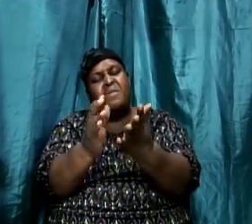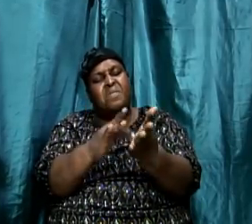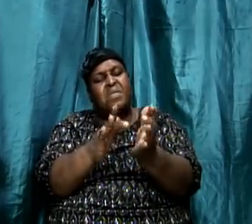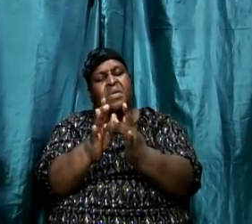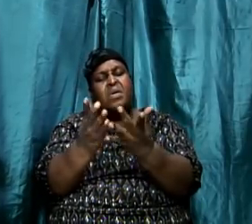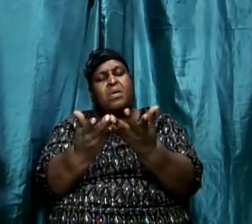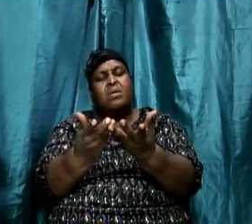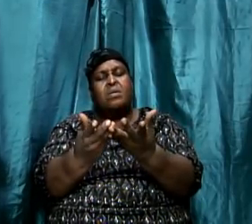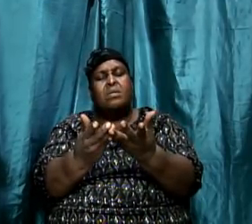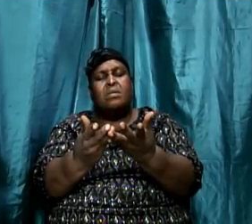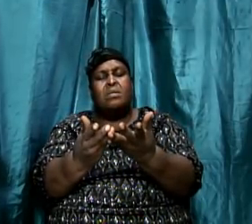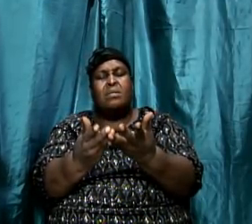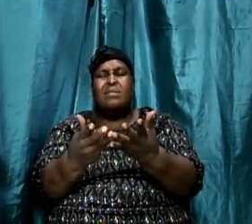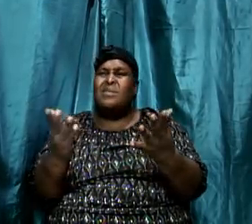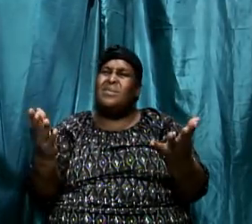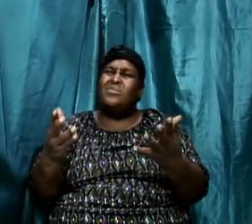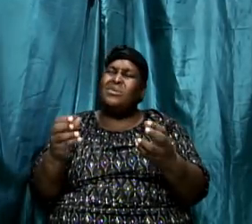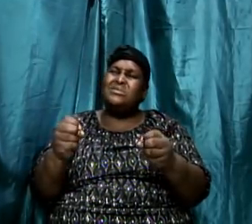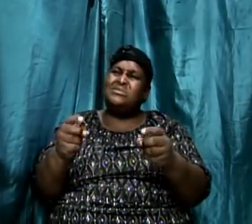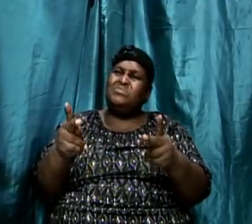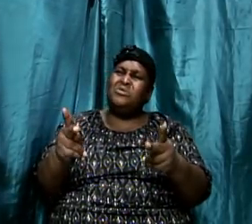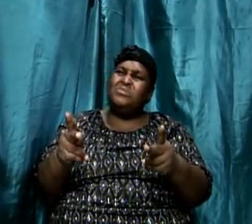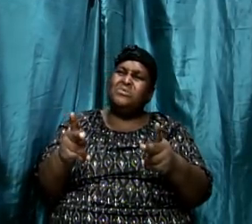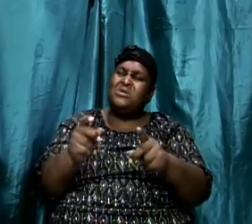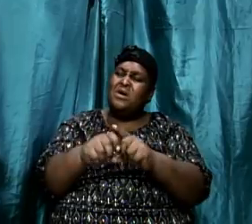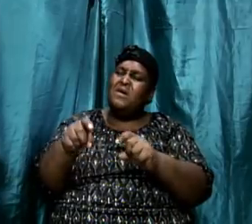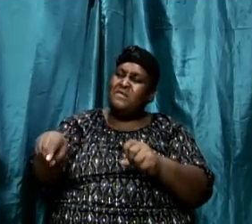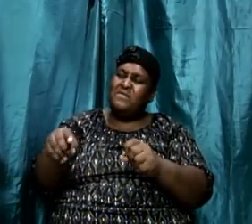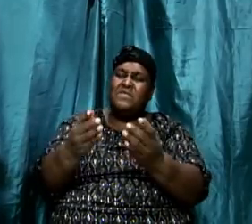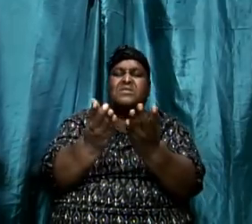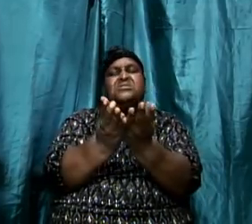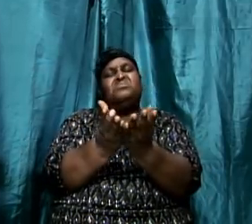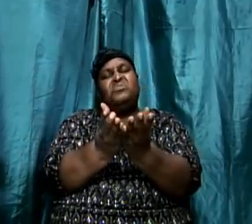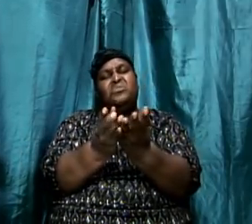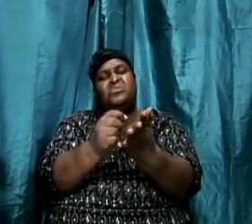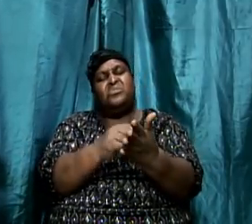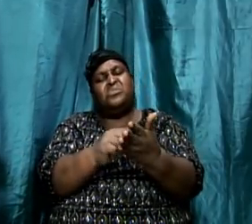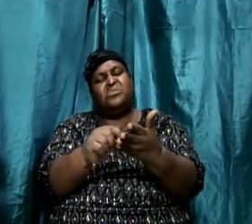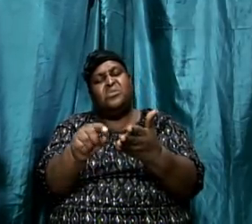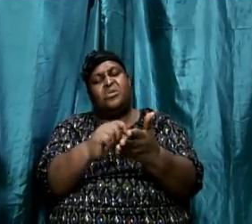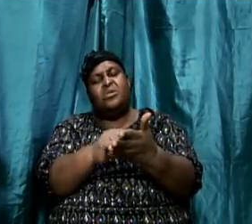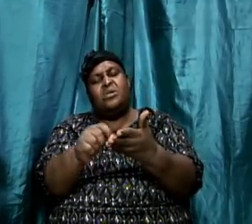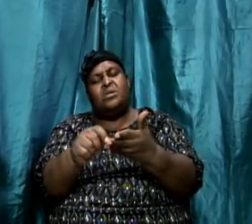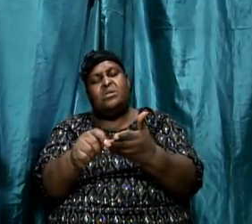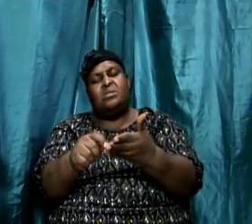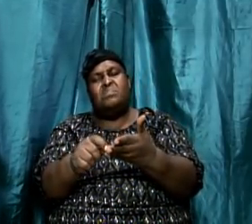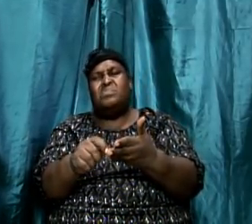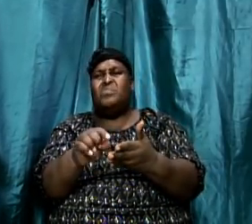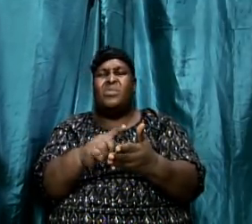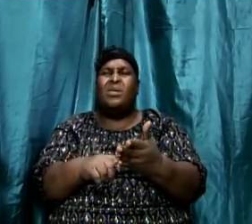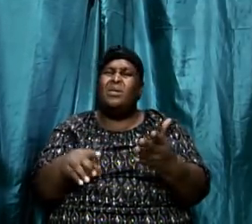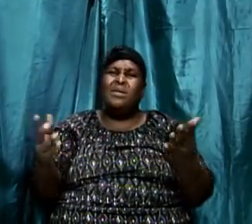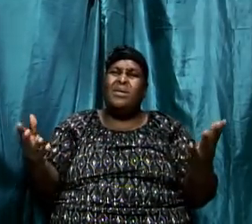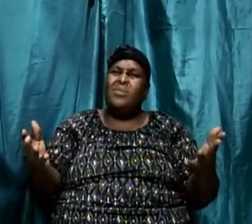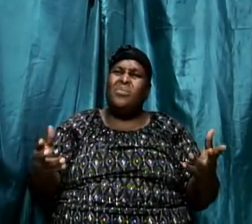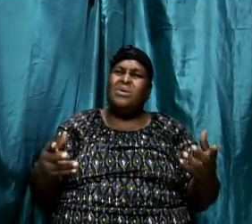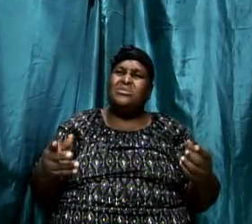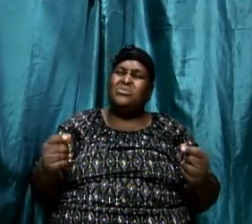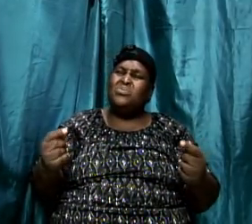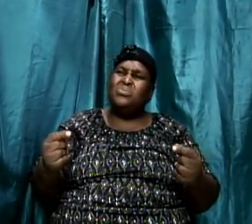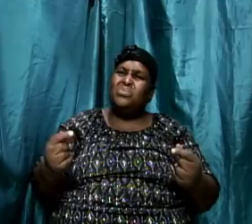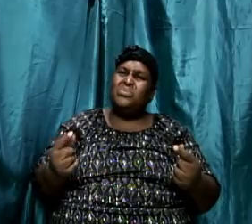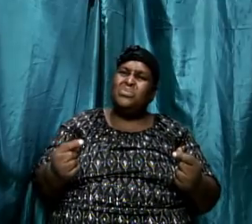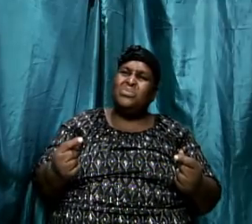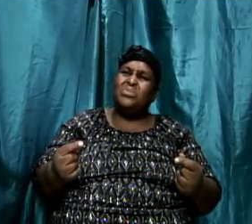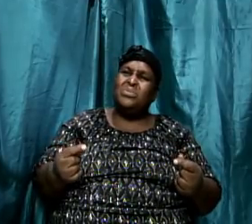of this book being written? You see, that is very good, you know, and what it does, as we said before, it allows you